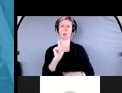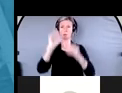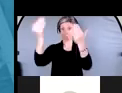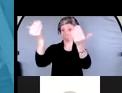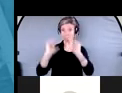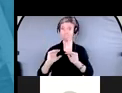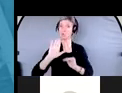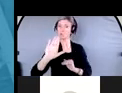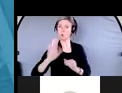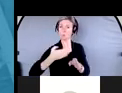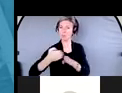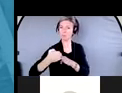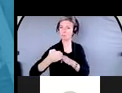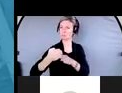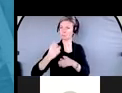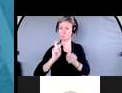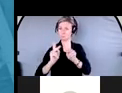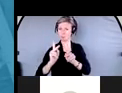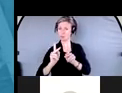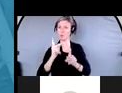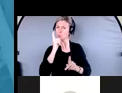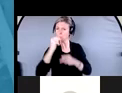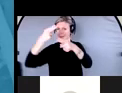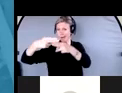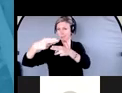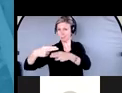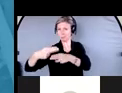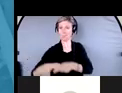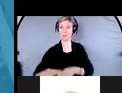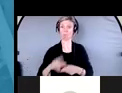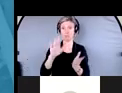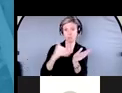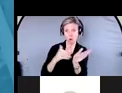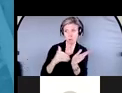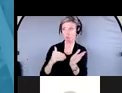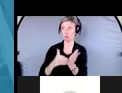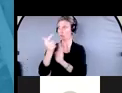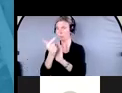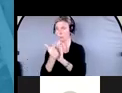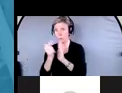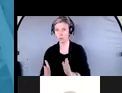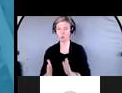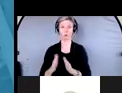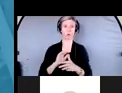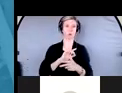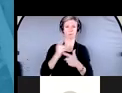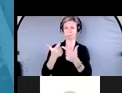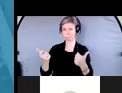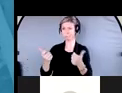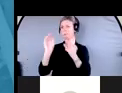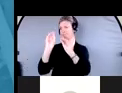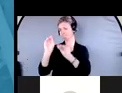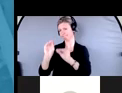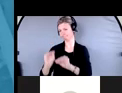with? Who are those financial professionals? Who are those medical professionals? Who are those legal professionals? And you would also